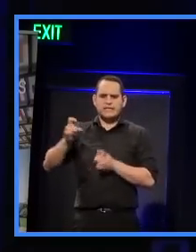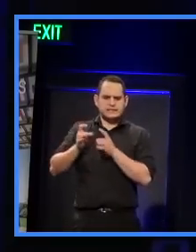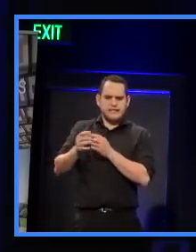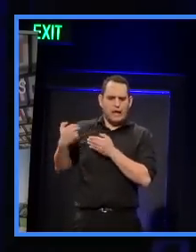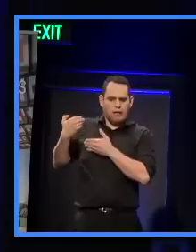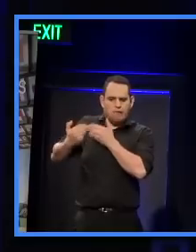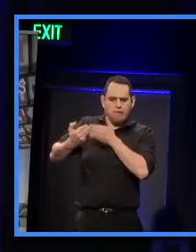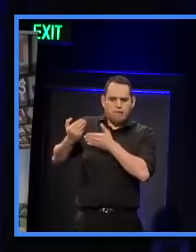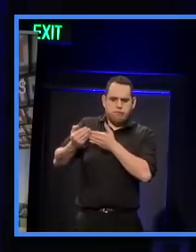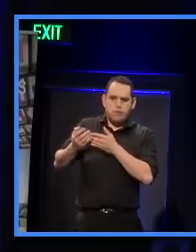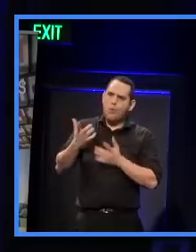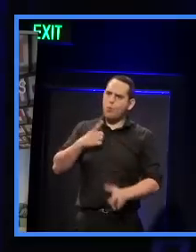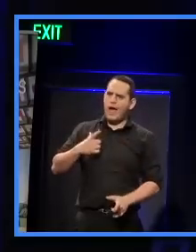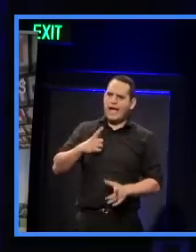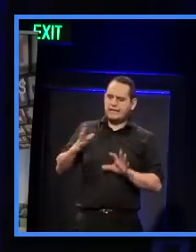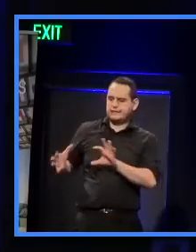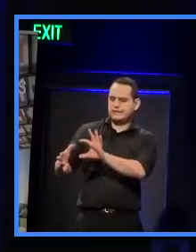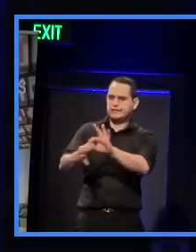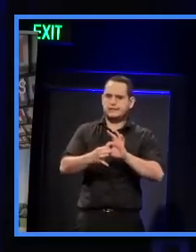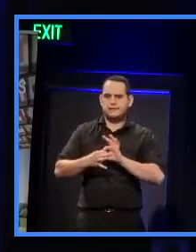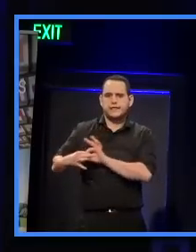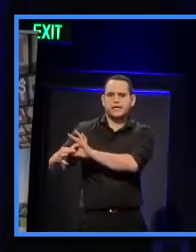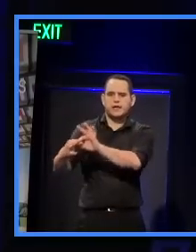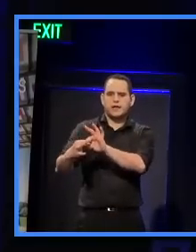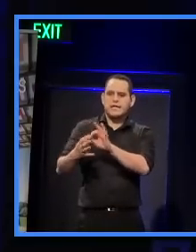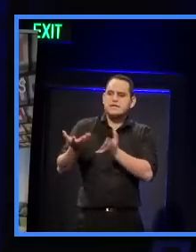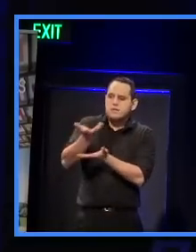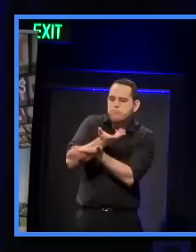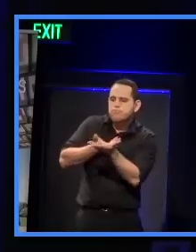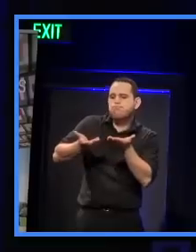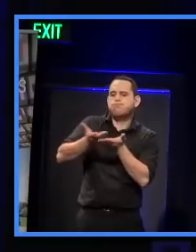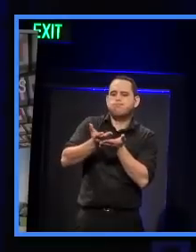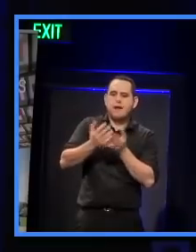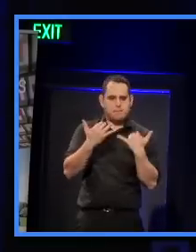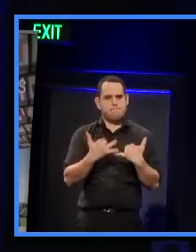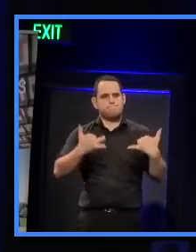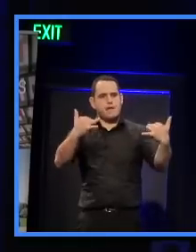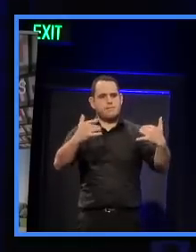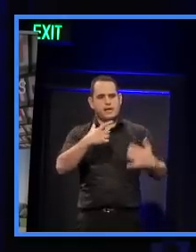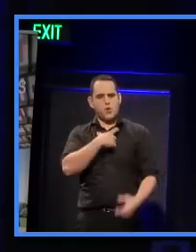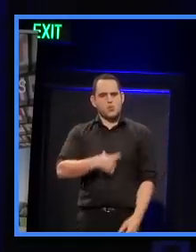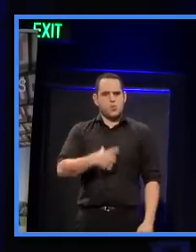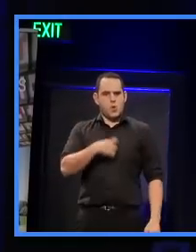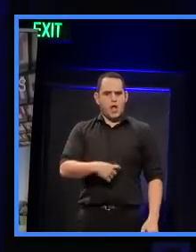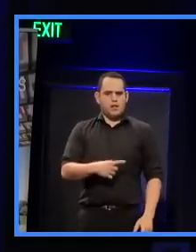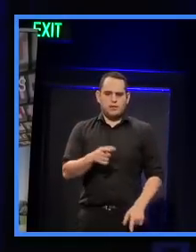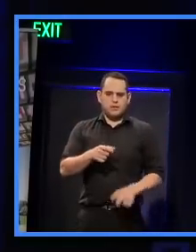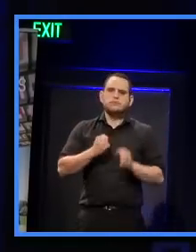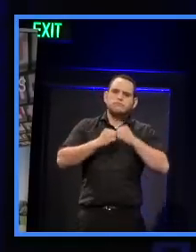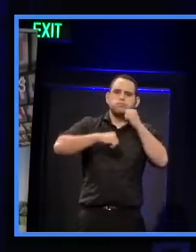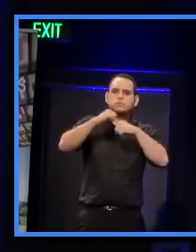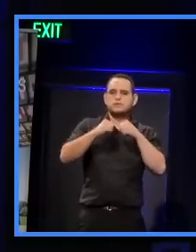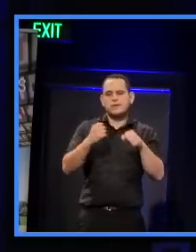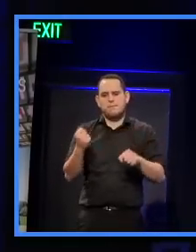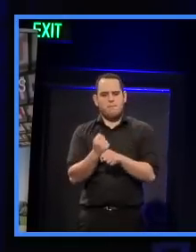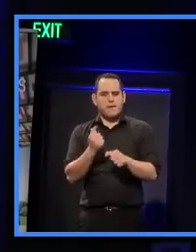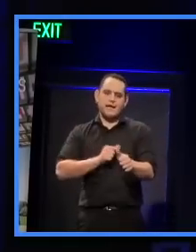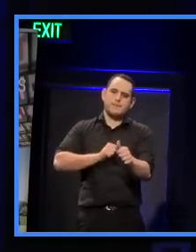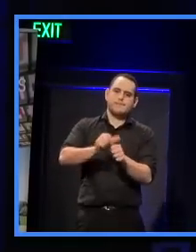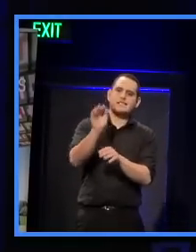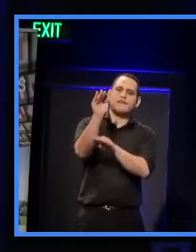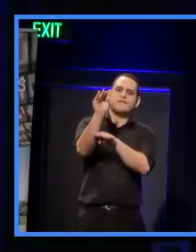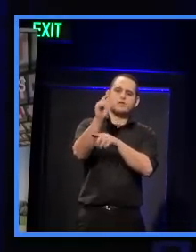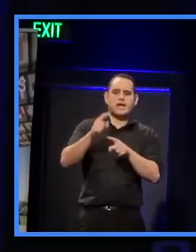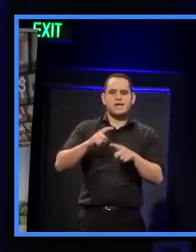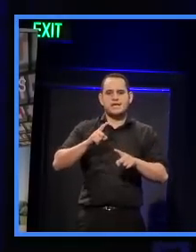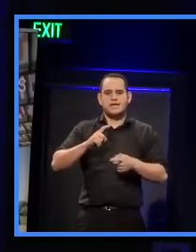much more connected and more interactive and a more public conversation around the role the buildings can play in creating a more sustainable future,